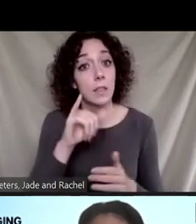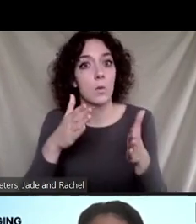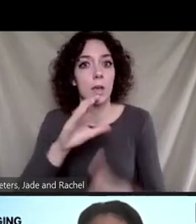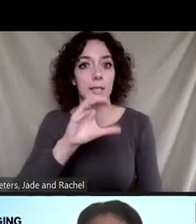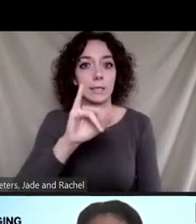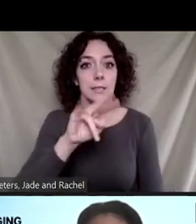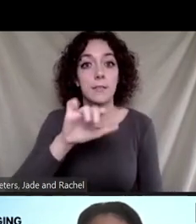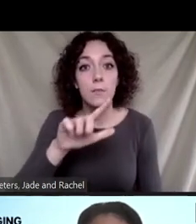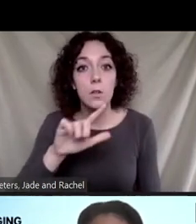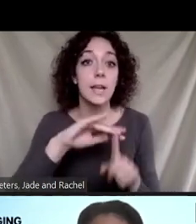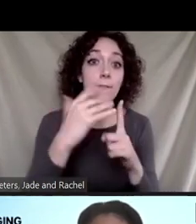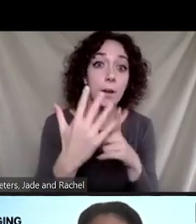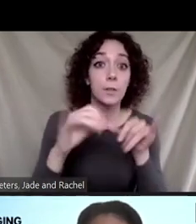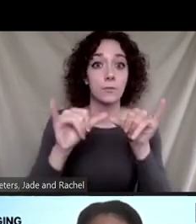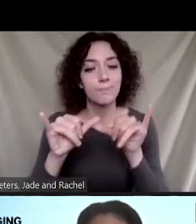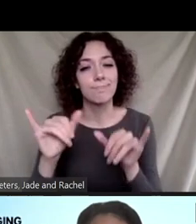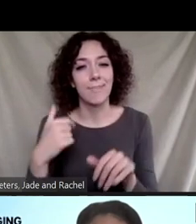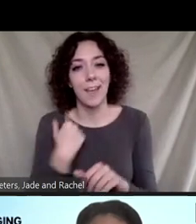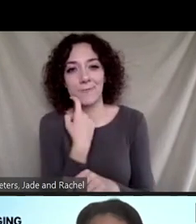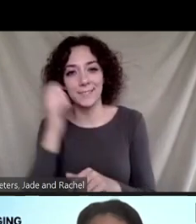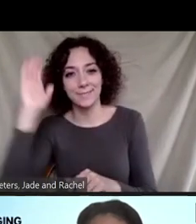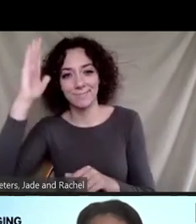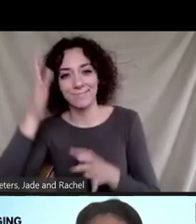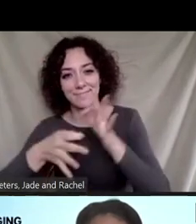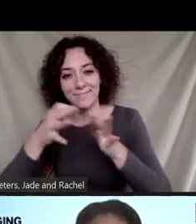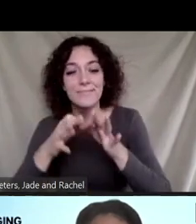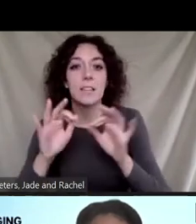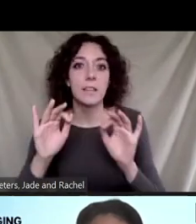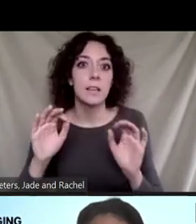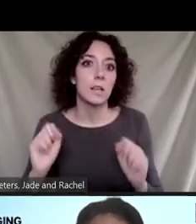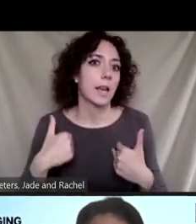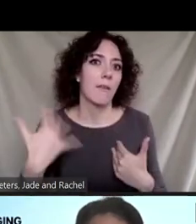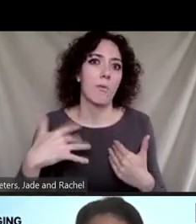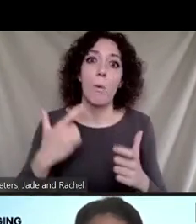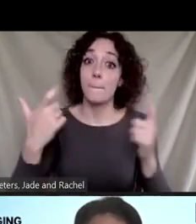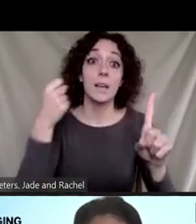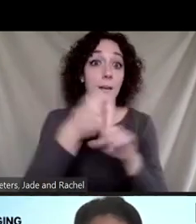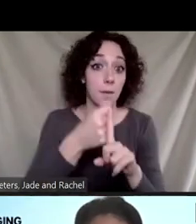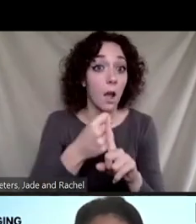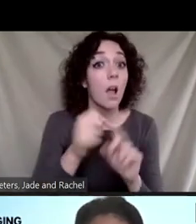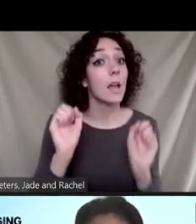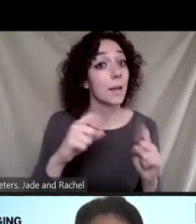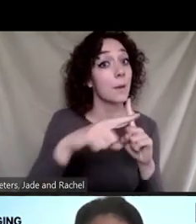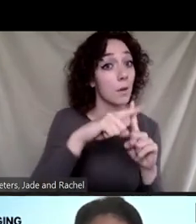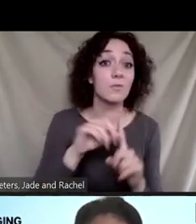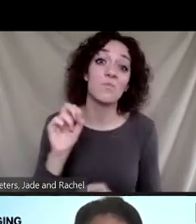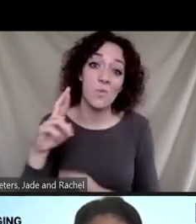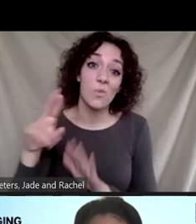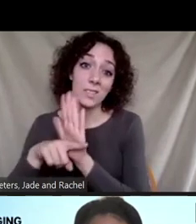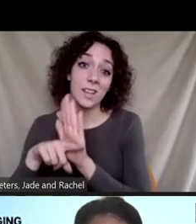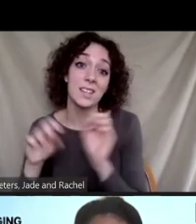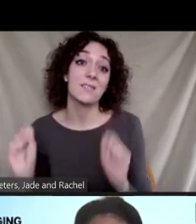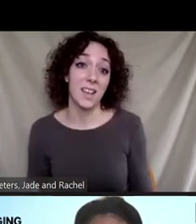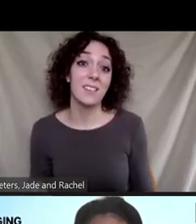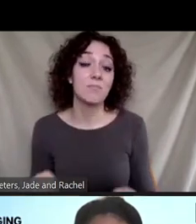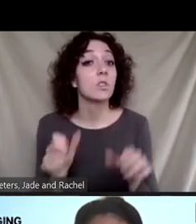just as I mentioned in my talk, you know, can have a big impact, positive or negative. And so these are engineers that